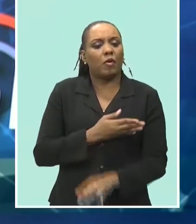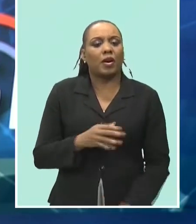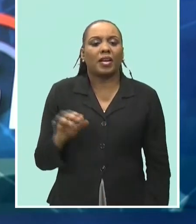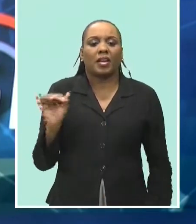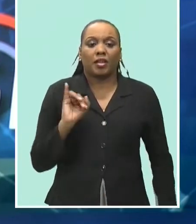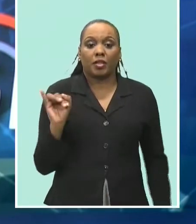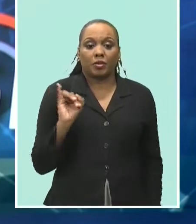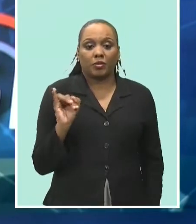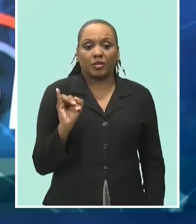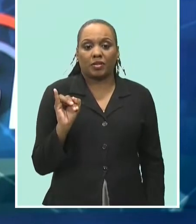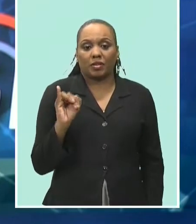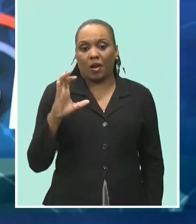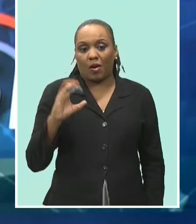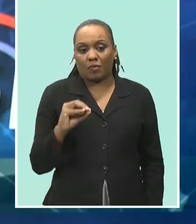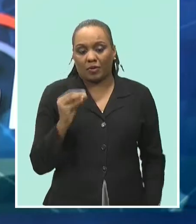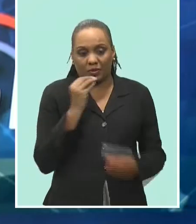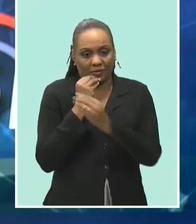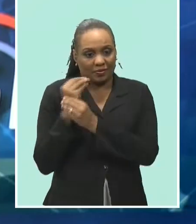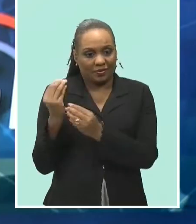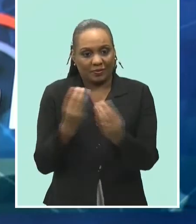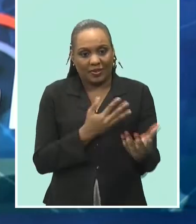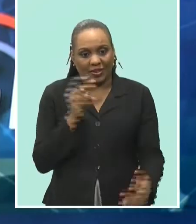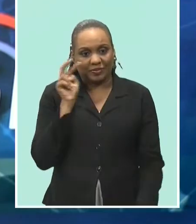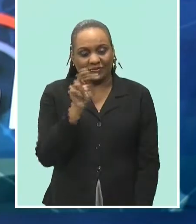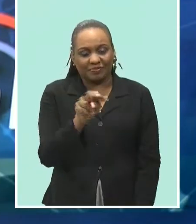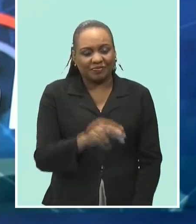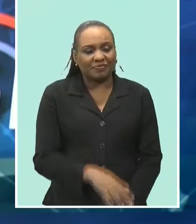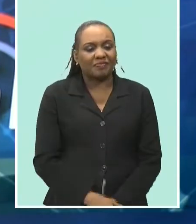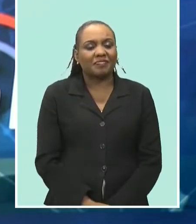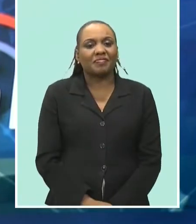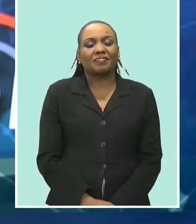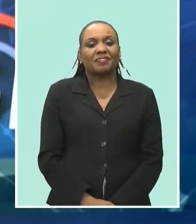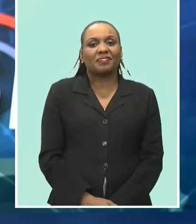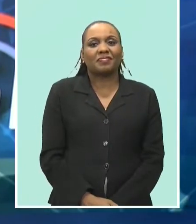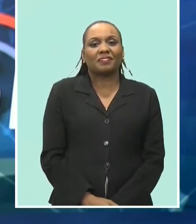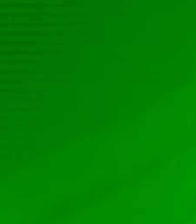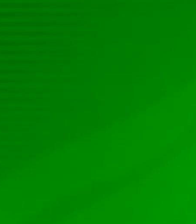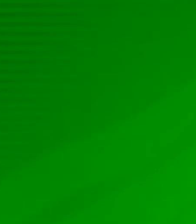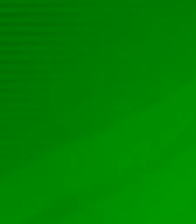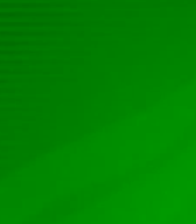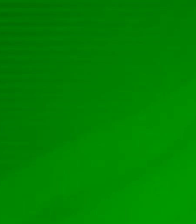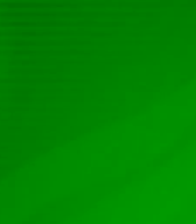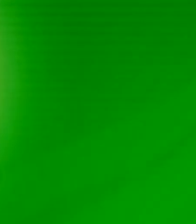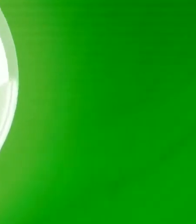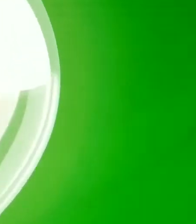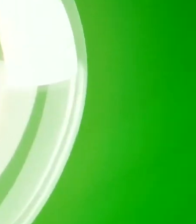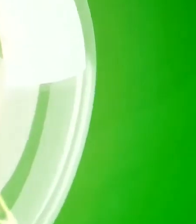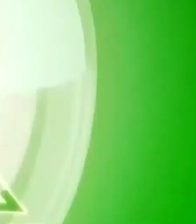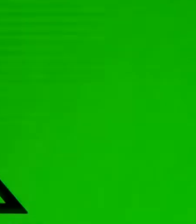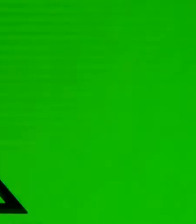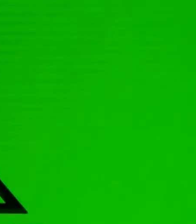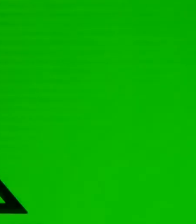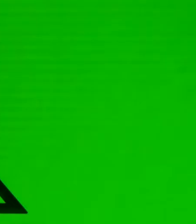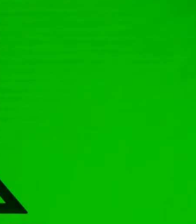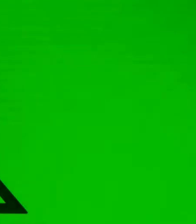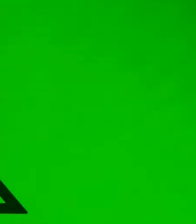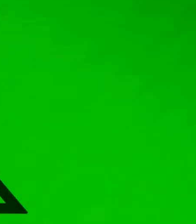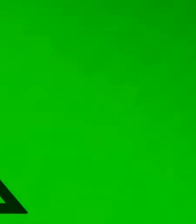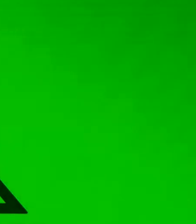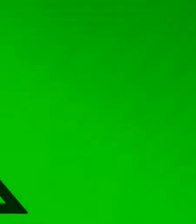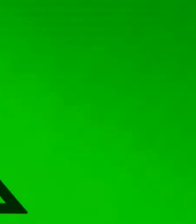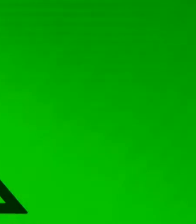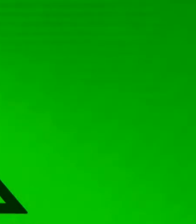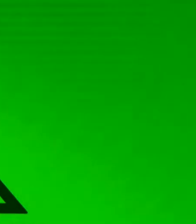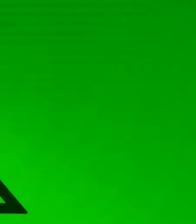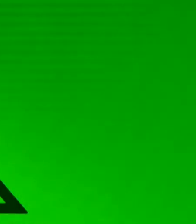the leewards but before we get to all of that here's a tip from cooperators general insurance this tip of the day is brought to you by cooperators general